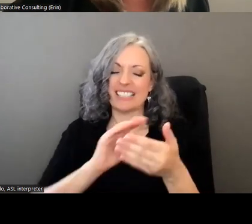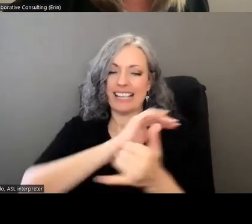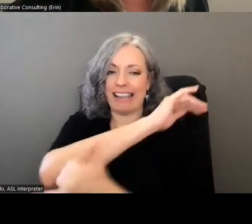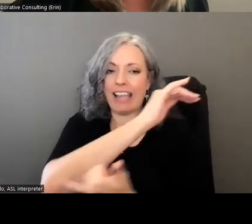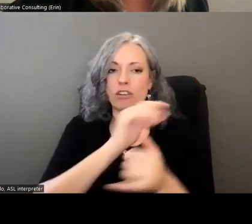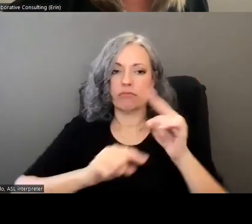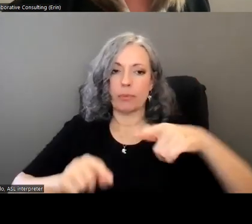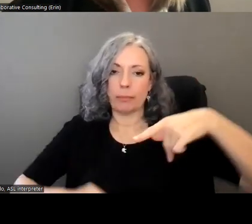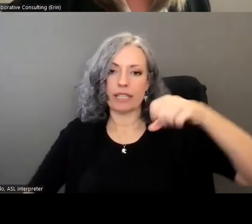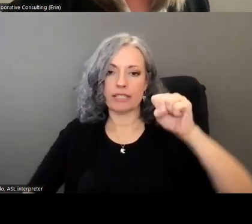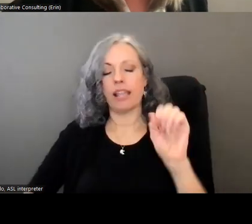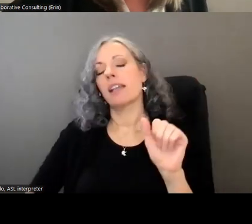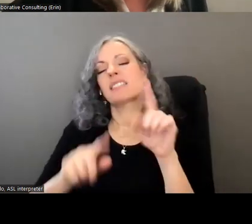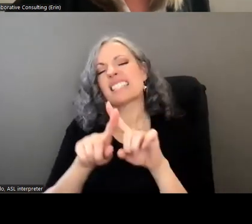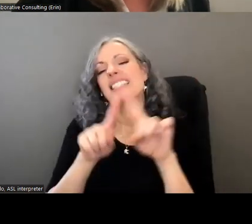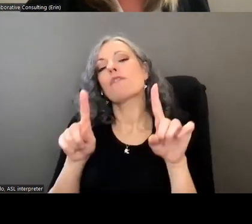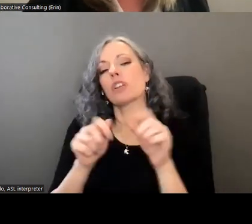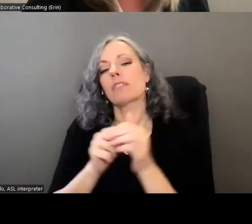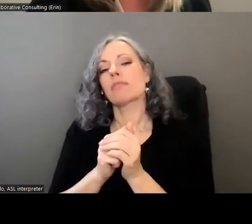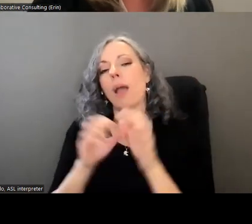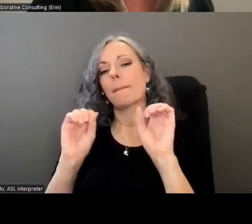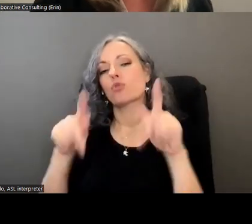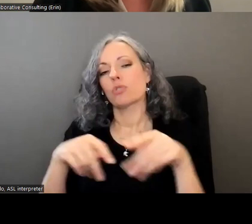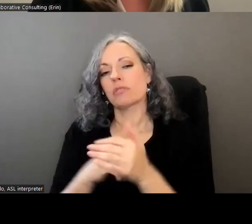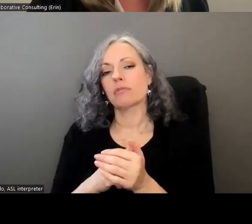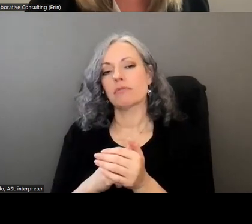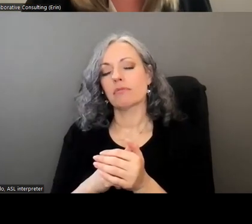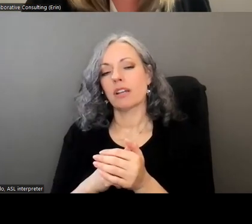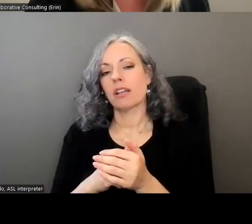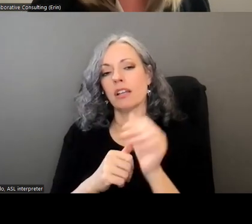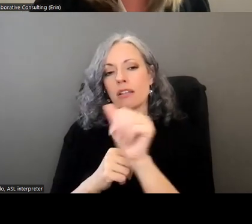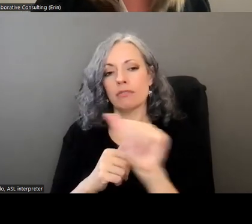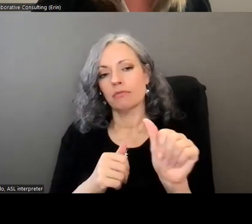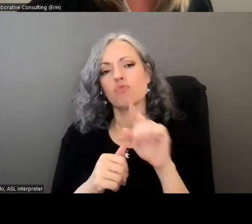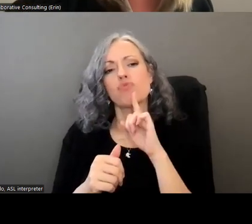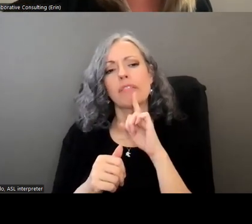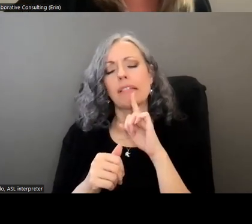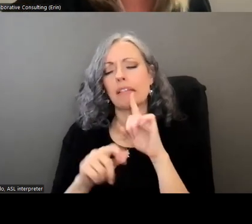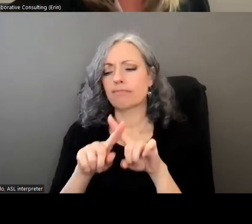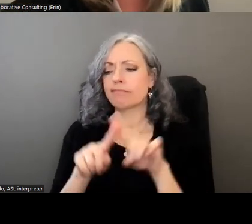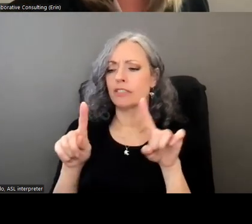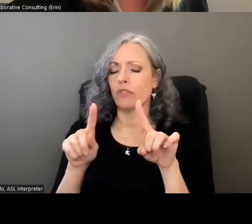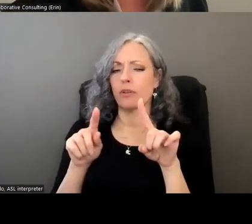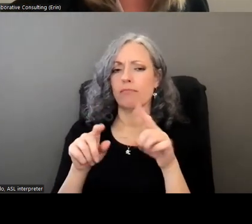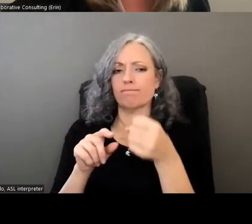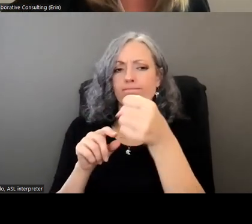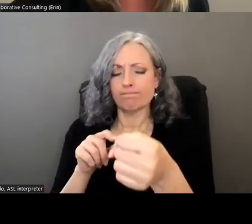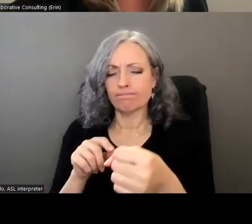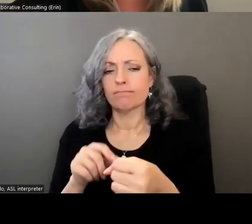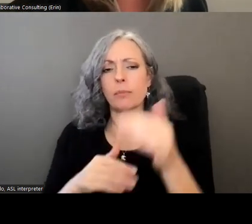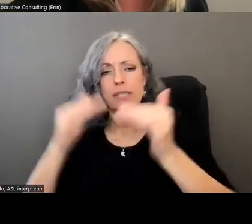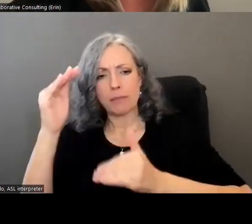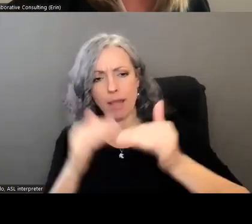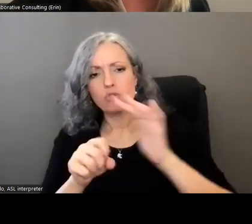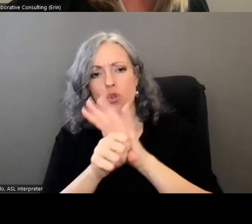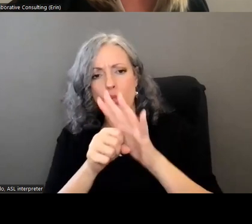challenges and opportunities those that are multi-county triple a's are are really uniquely positioned because they must balance the local county to